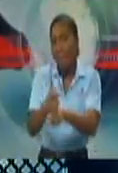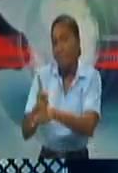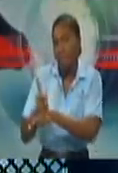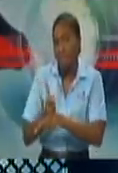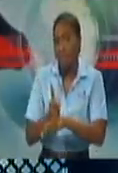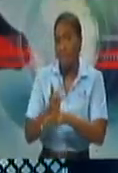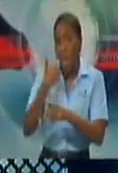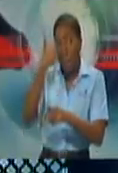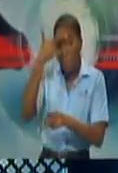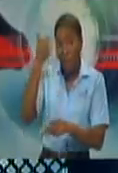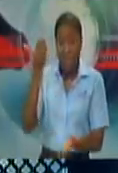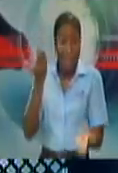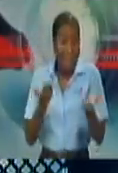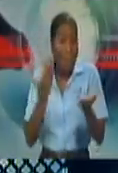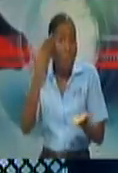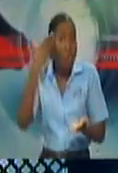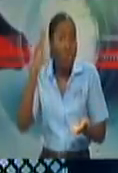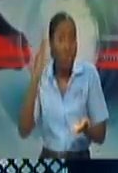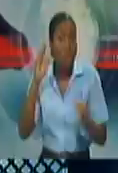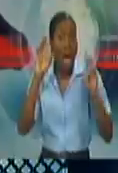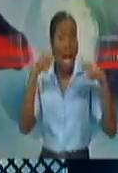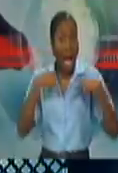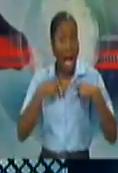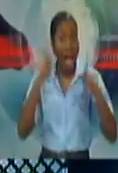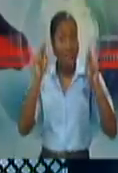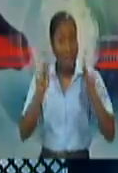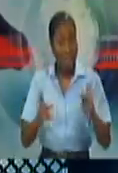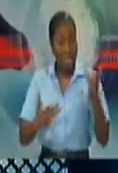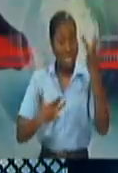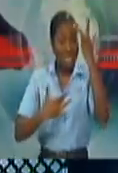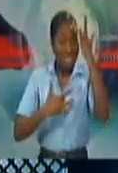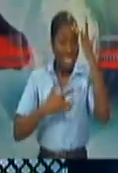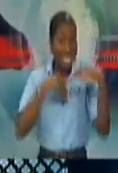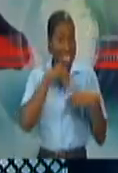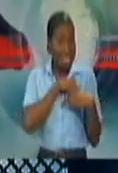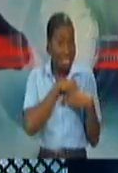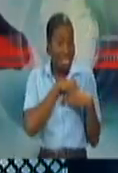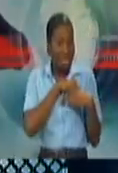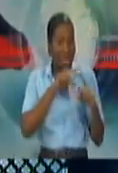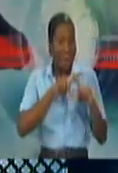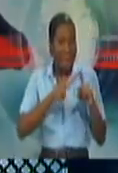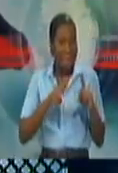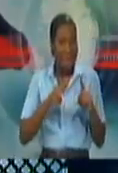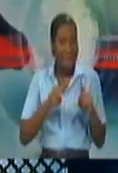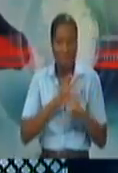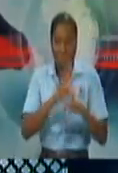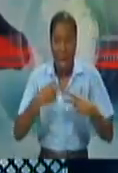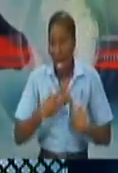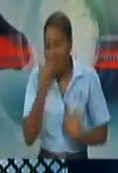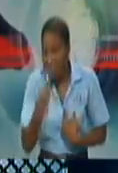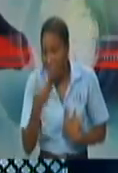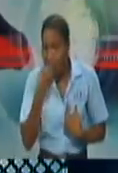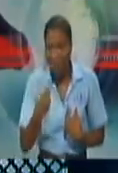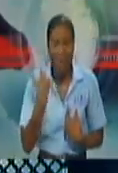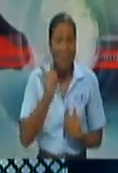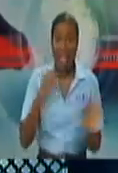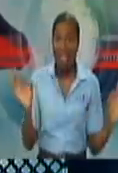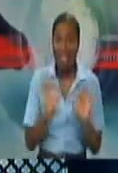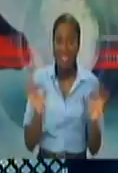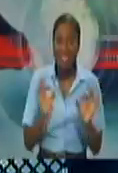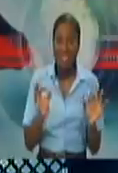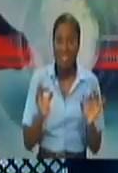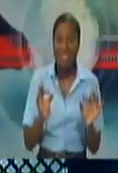found, whether it be asymptomatic carriers. But either way, I think the levels are low in the population, low enough to allow us to take the decisions